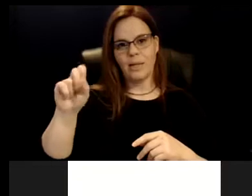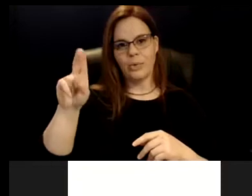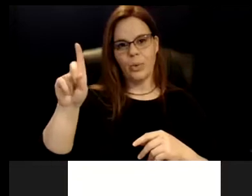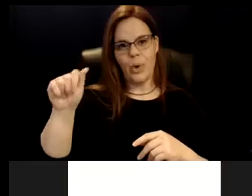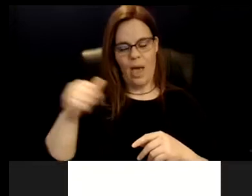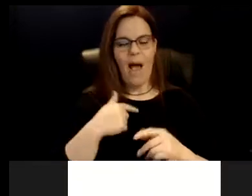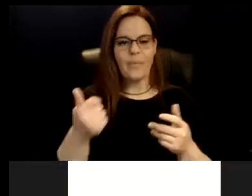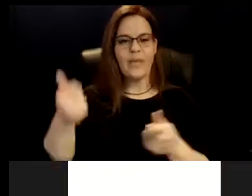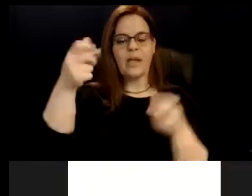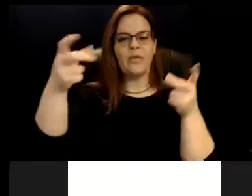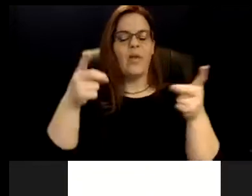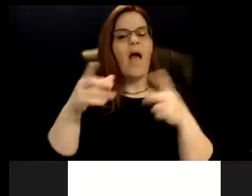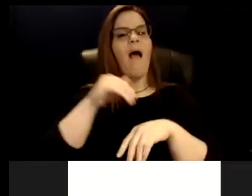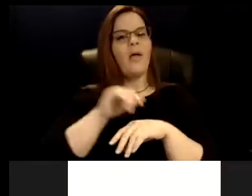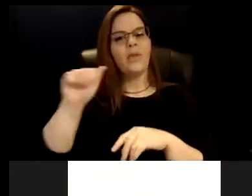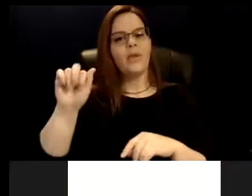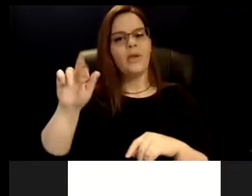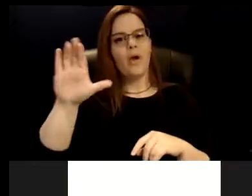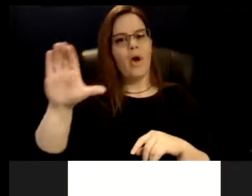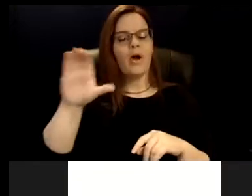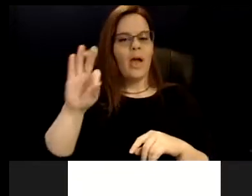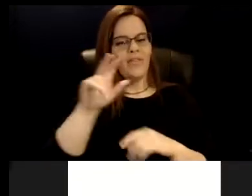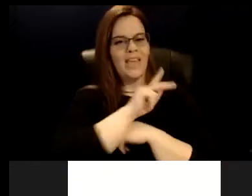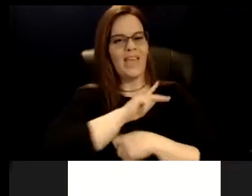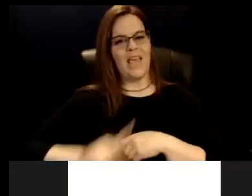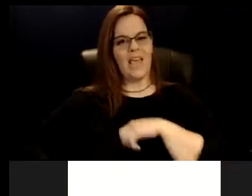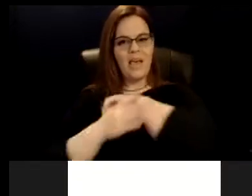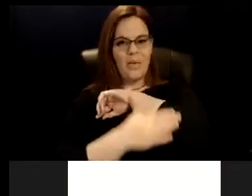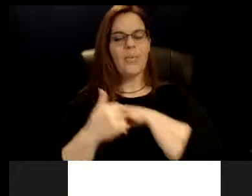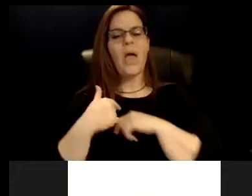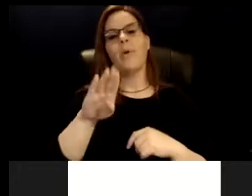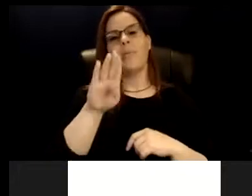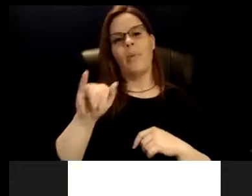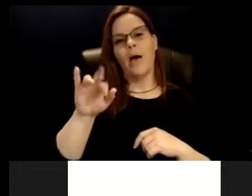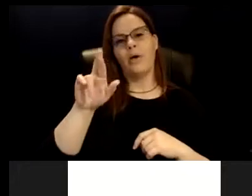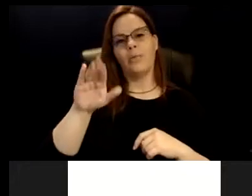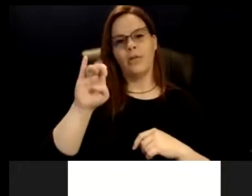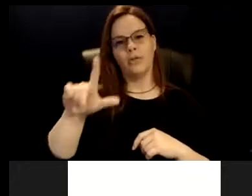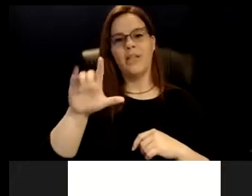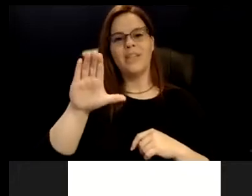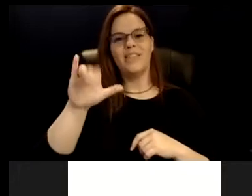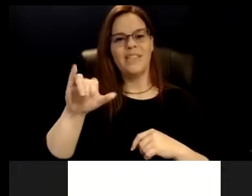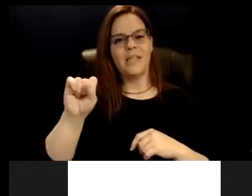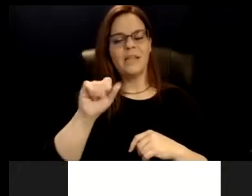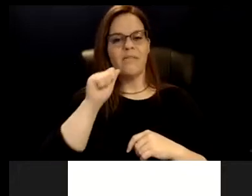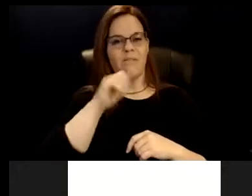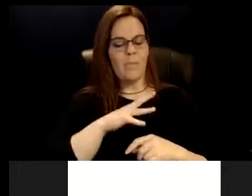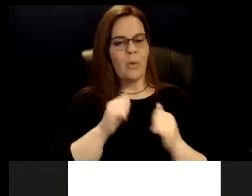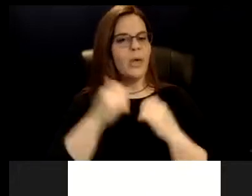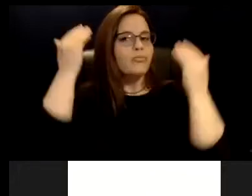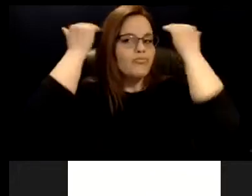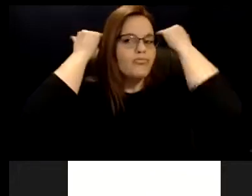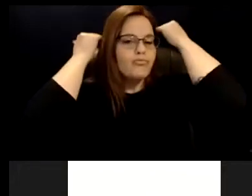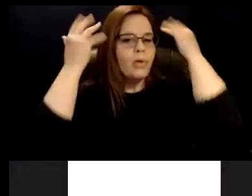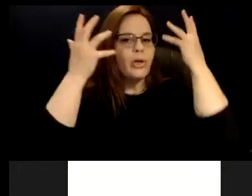King County. I am a biracial cis female with short, dark hair. I'm wearing a